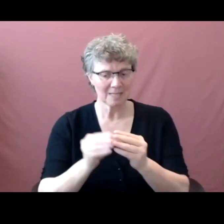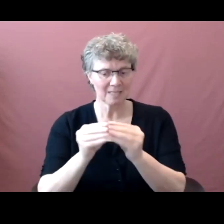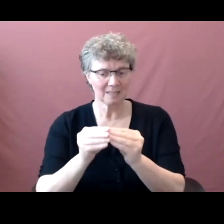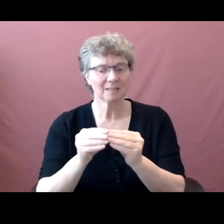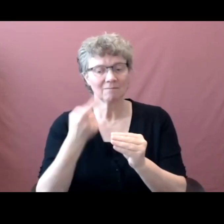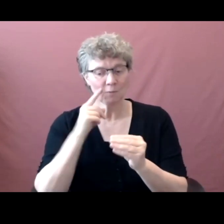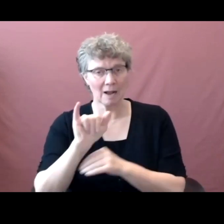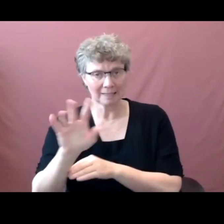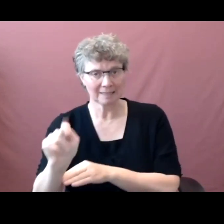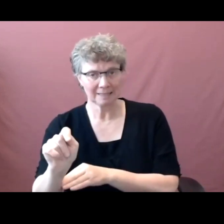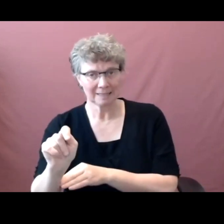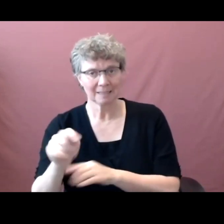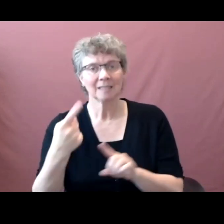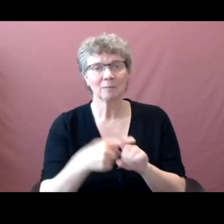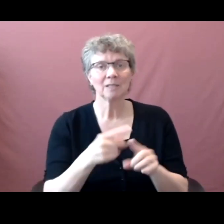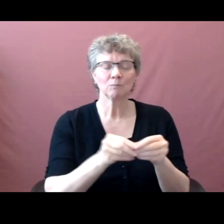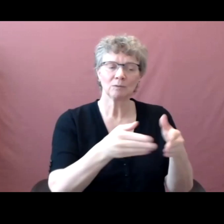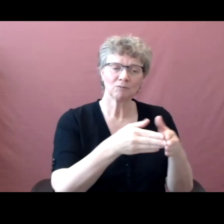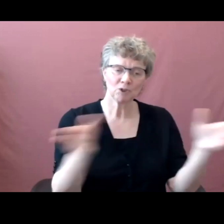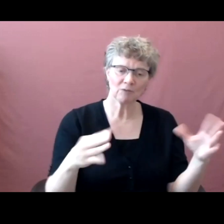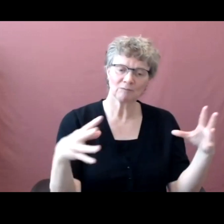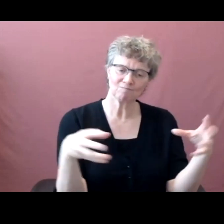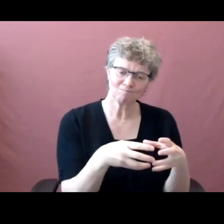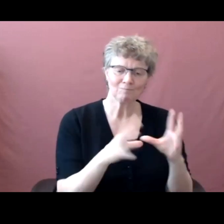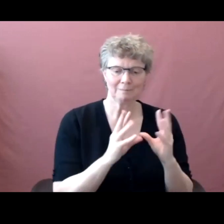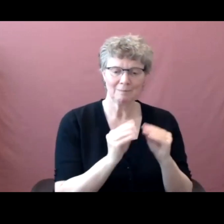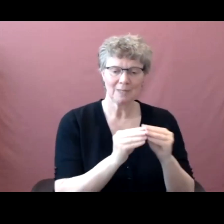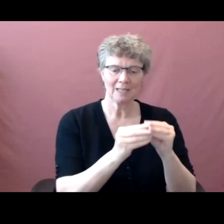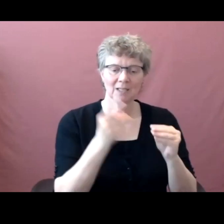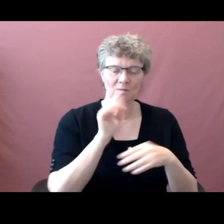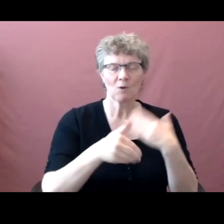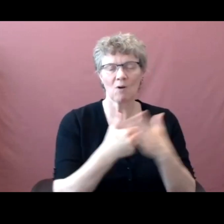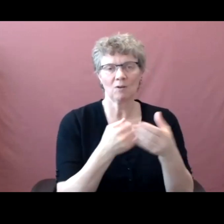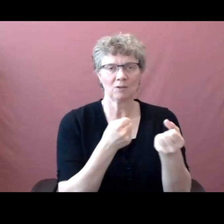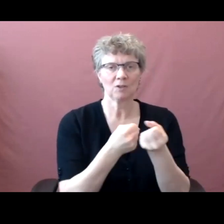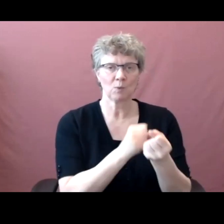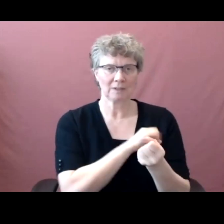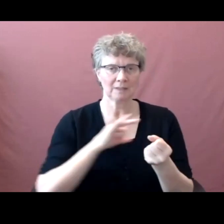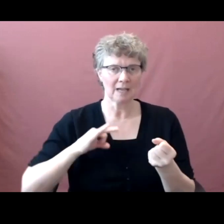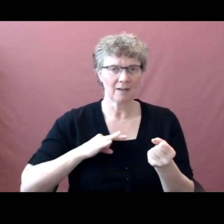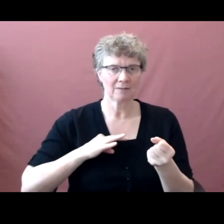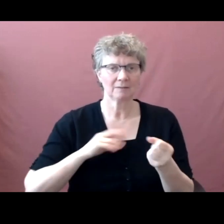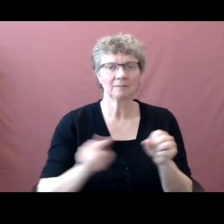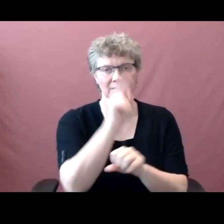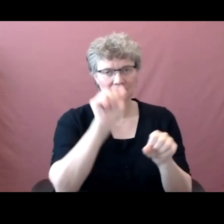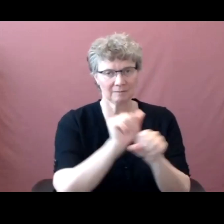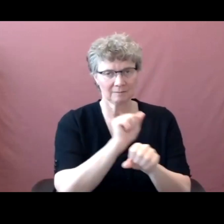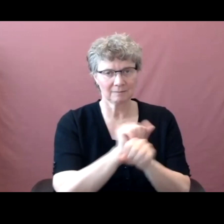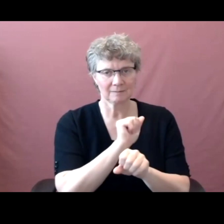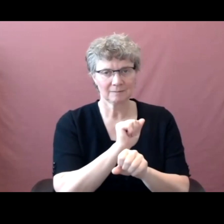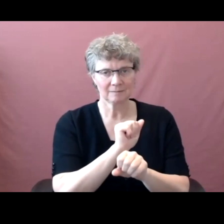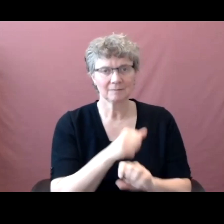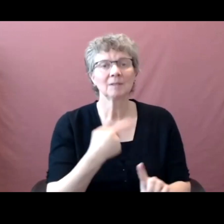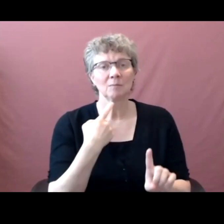for for support staff across the organization information will also be shared through the website as it becomes